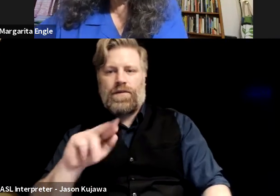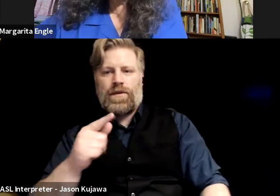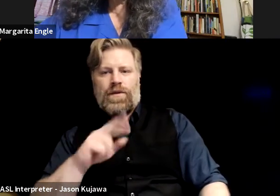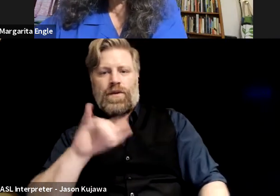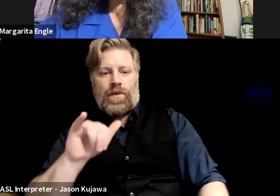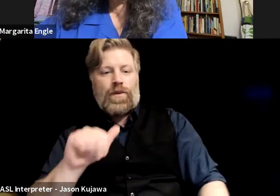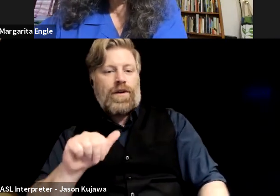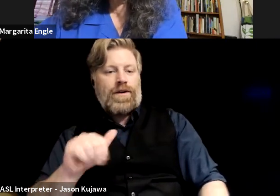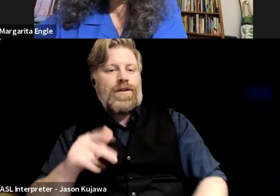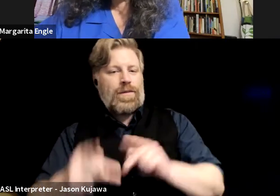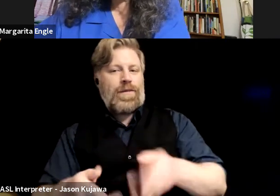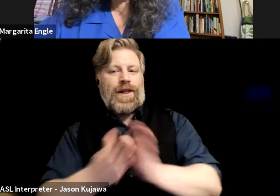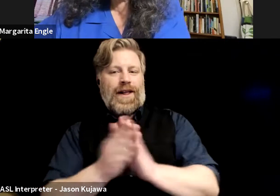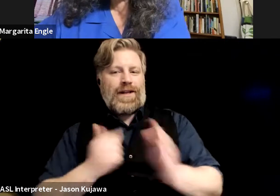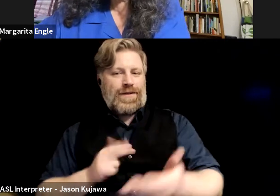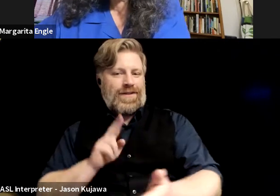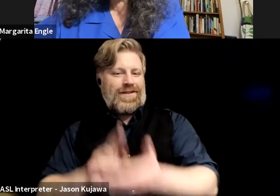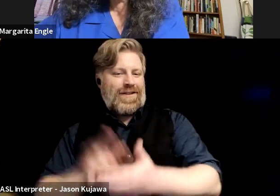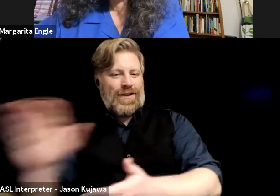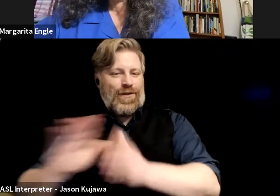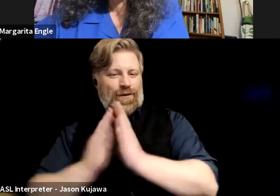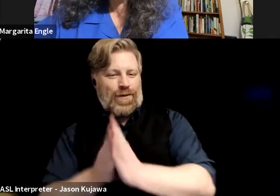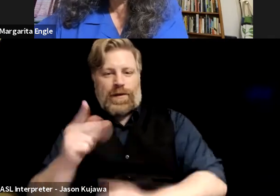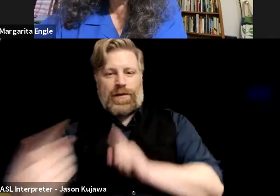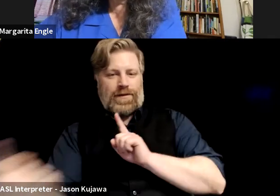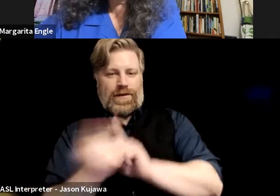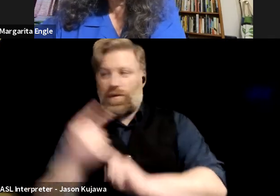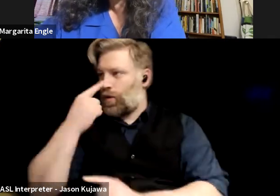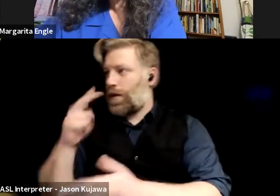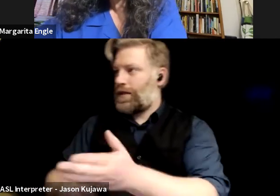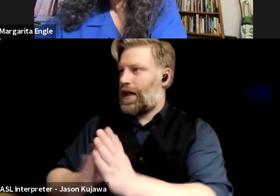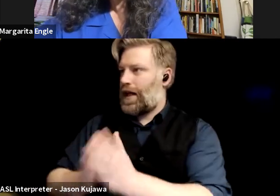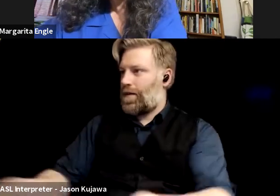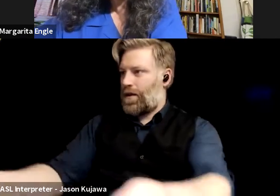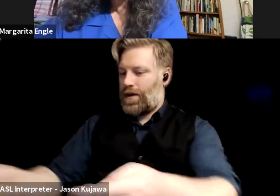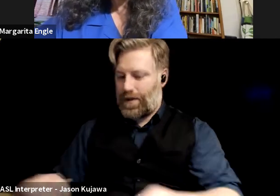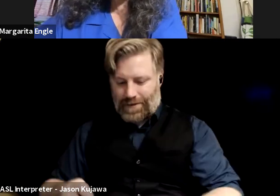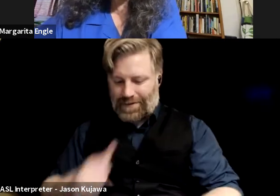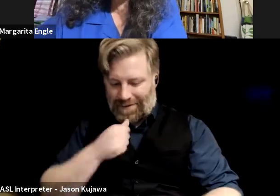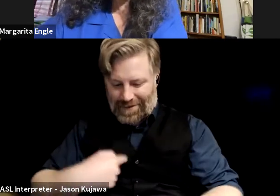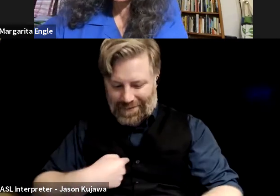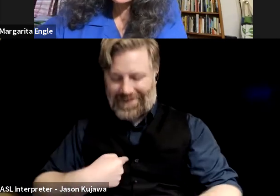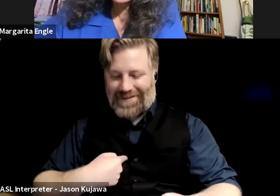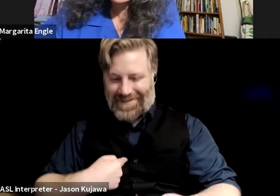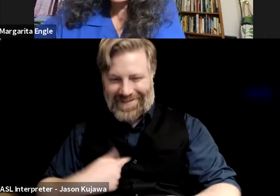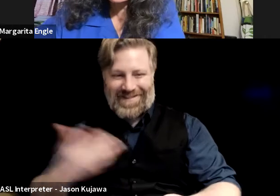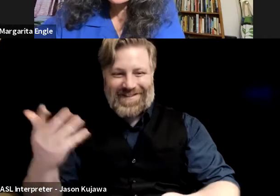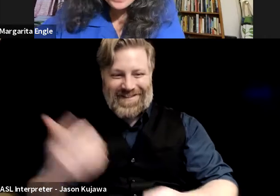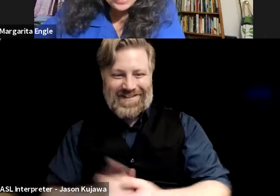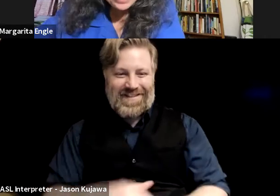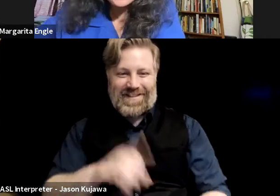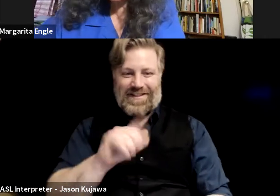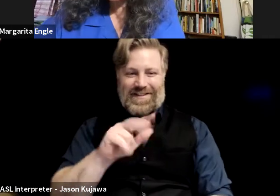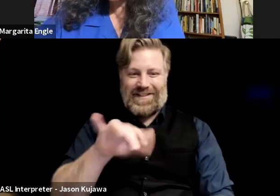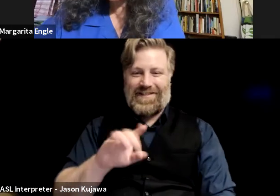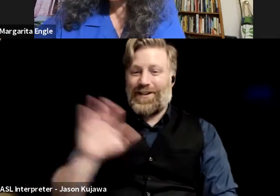sign her books. People walk up to me at conferences and sit down in front of me. think that you're Le Engel? That's great, Madeline Le Engel. Uh, your name